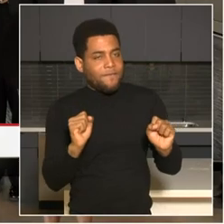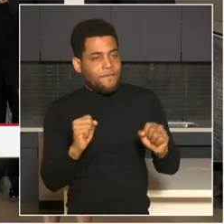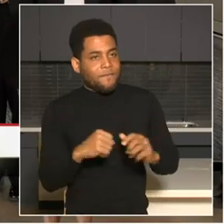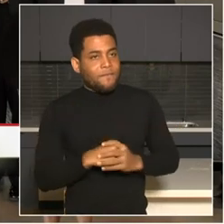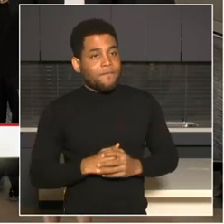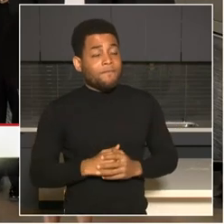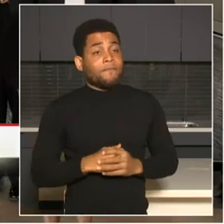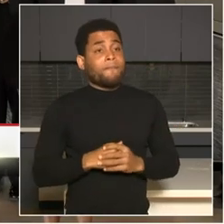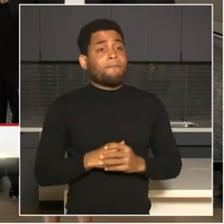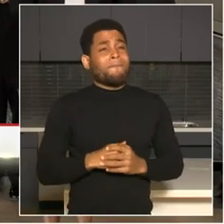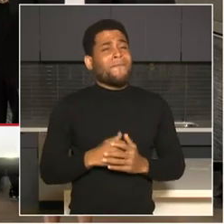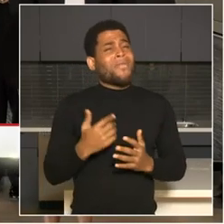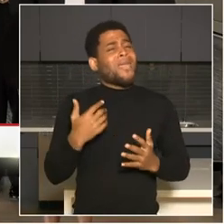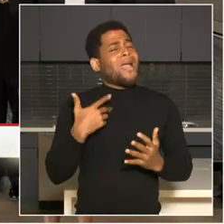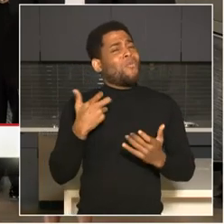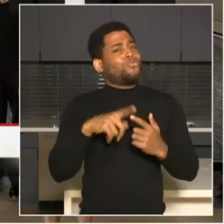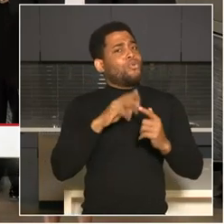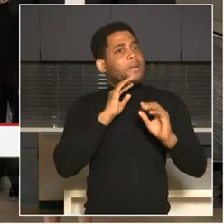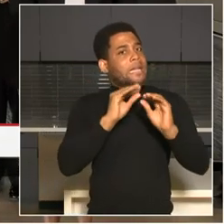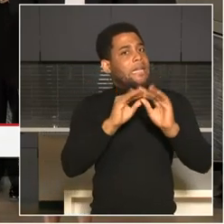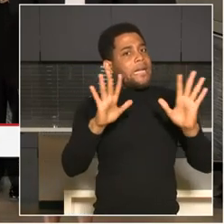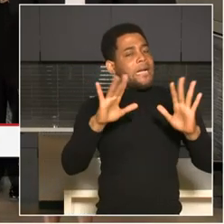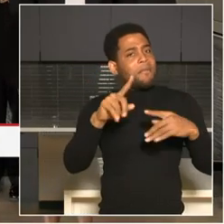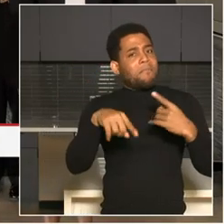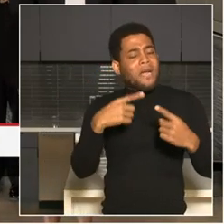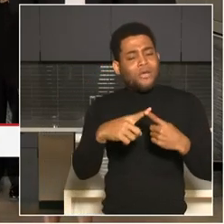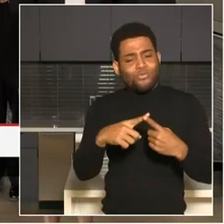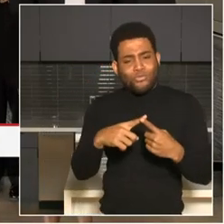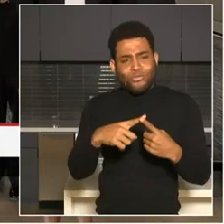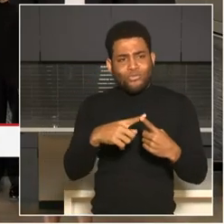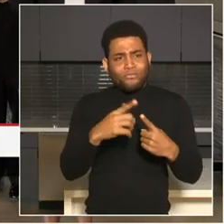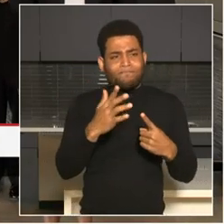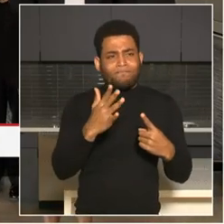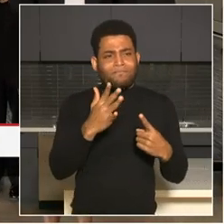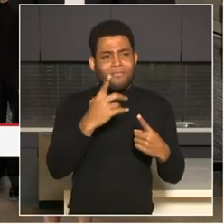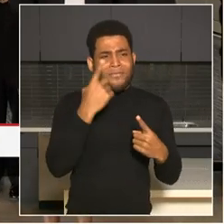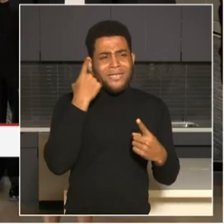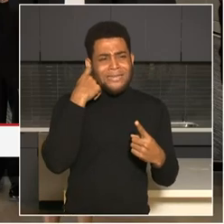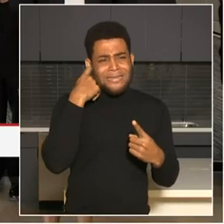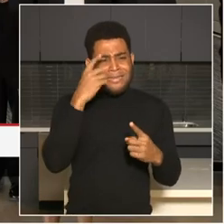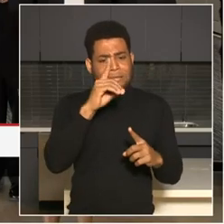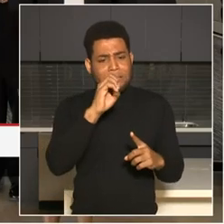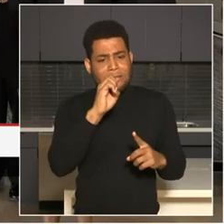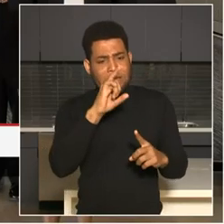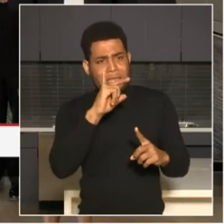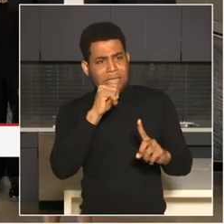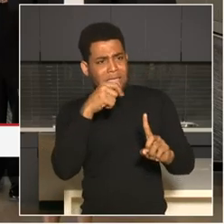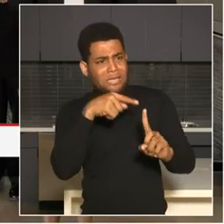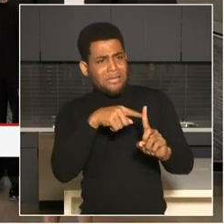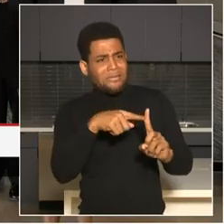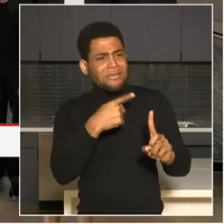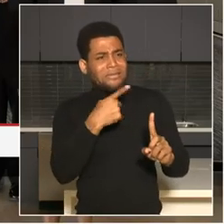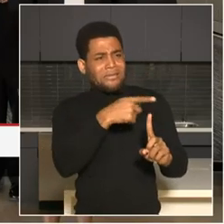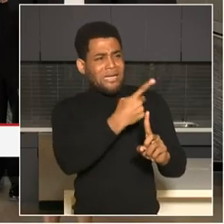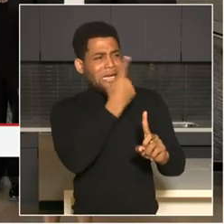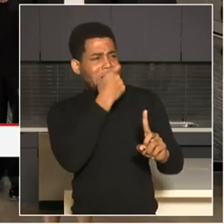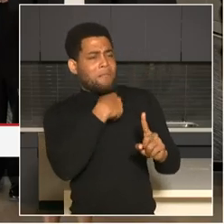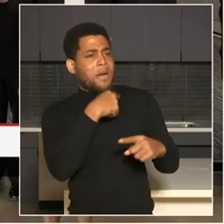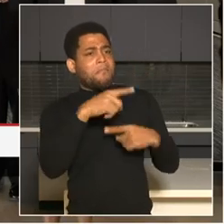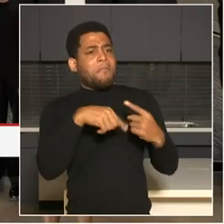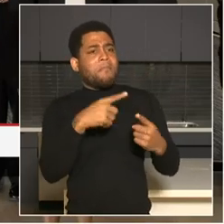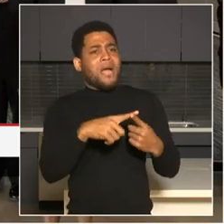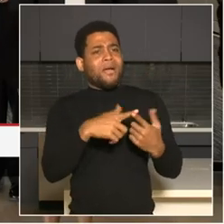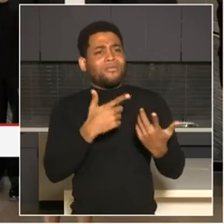the, the, you, Delia asked me about the message. And the message is really to people who would commit crime if they haven't gotten it